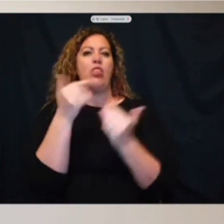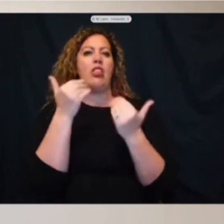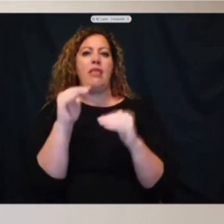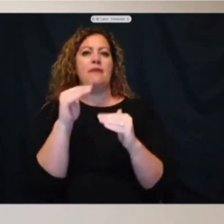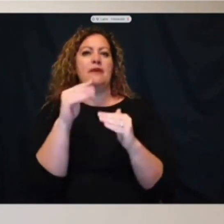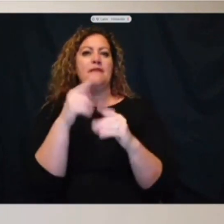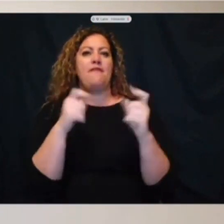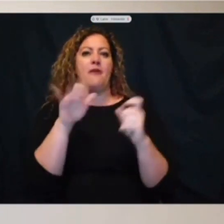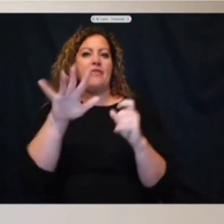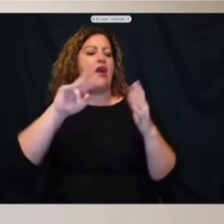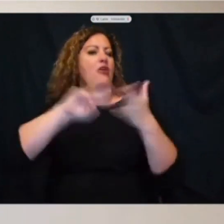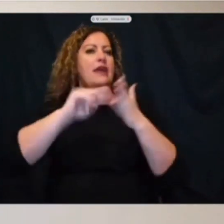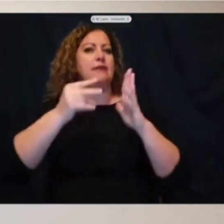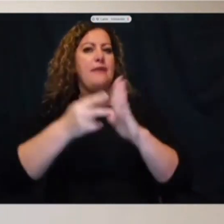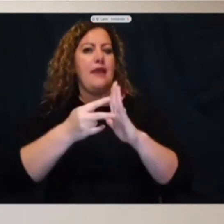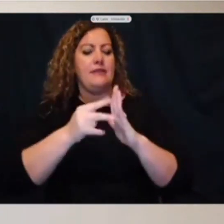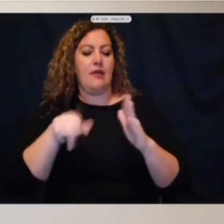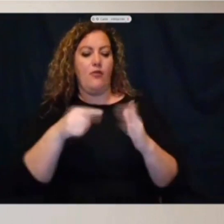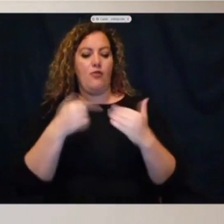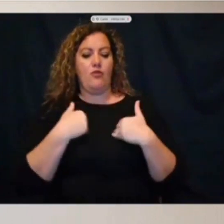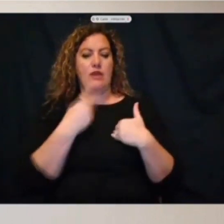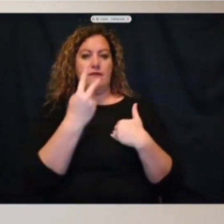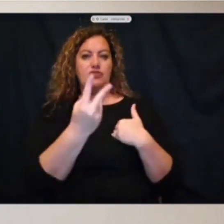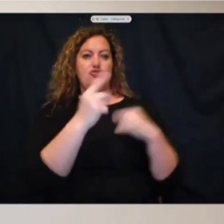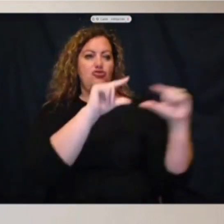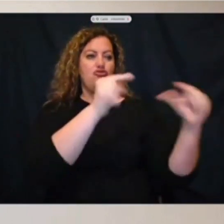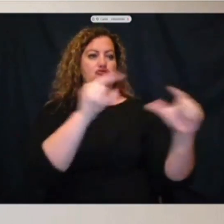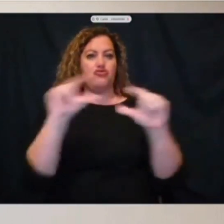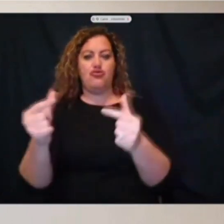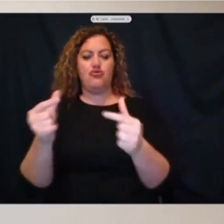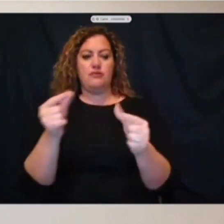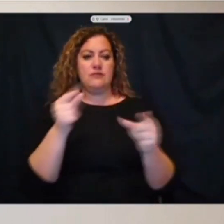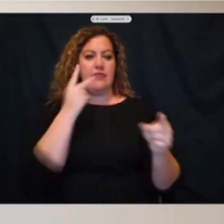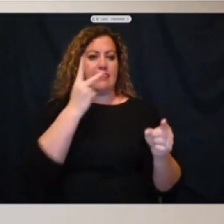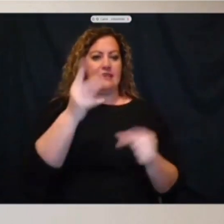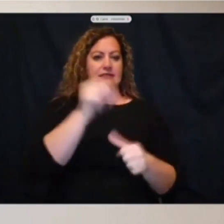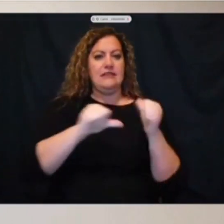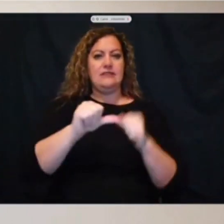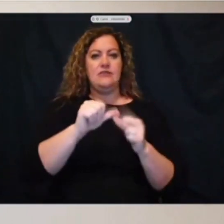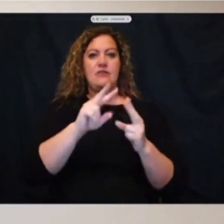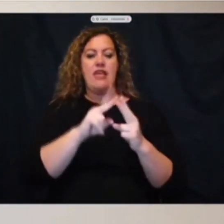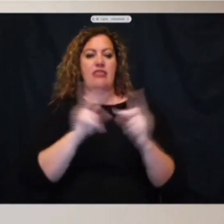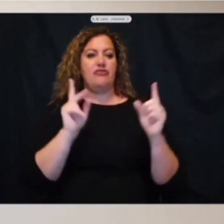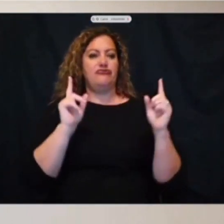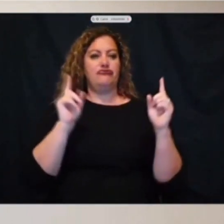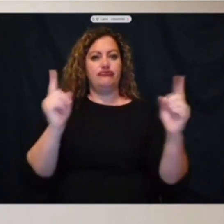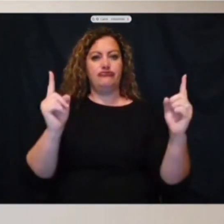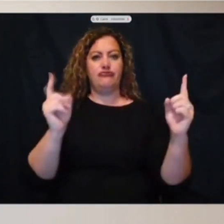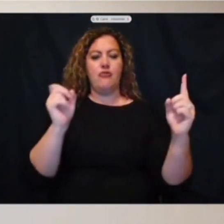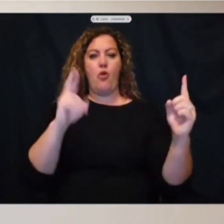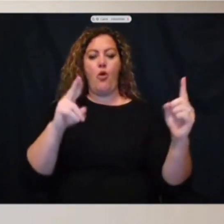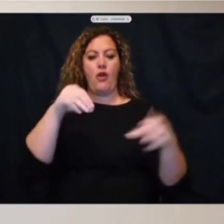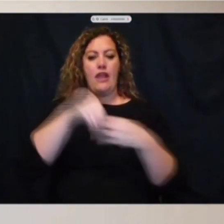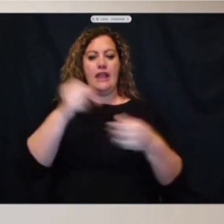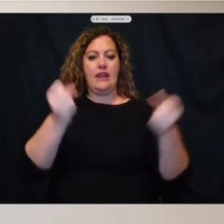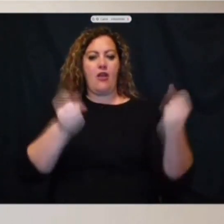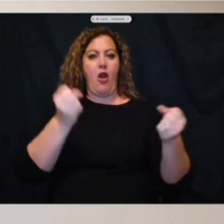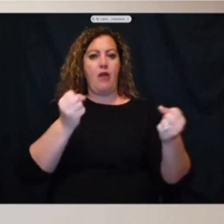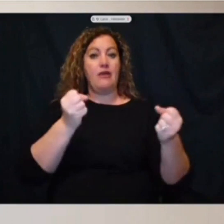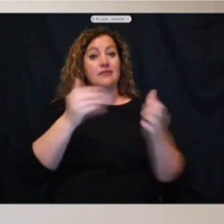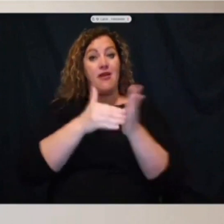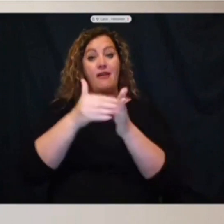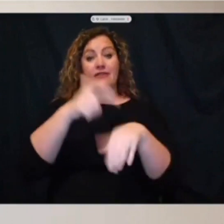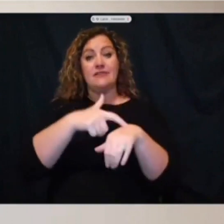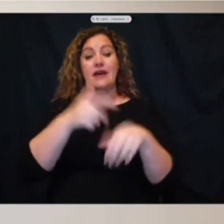And so when we have two groups of people that see each other, whether they're on foot standing across the street from each other or they're in cars, which oftentimes happens